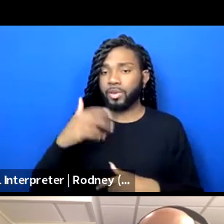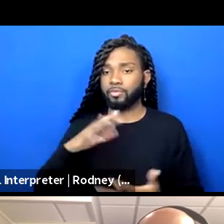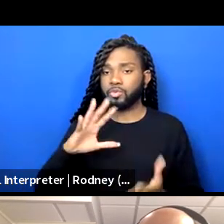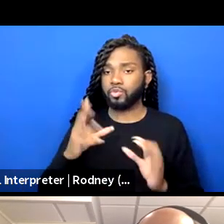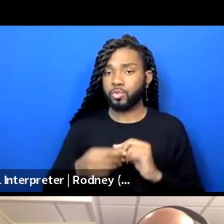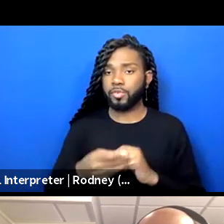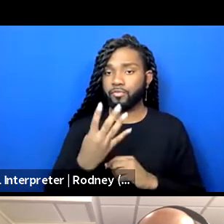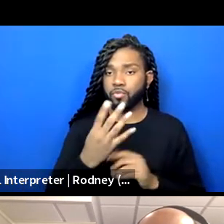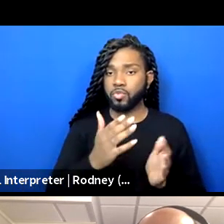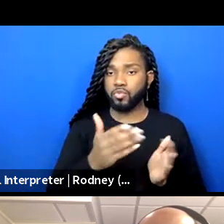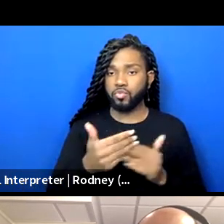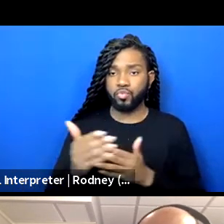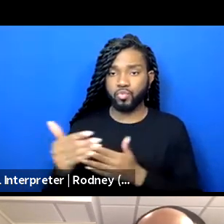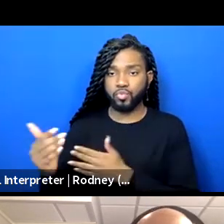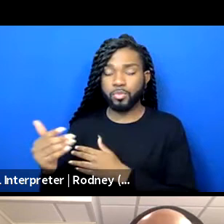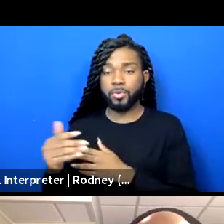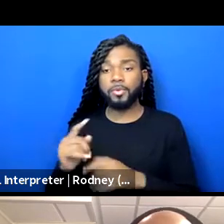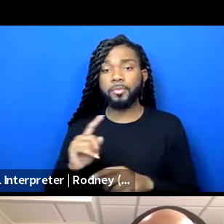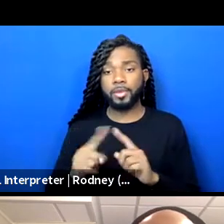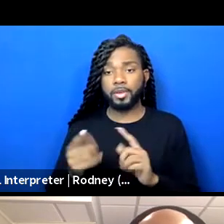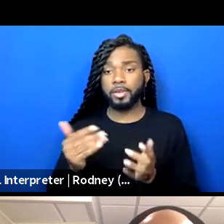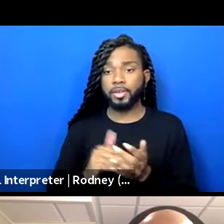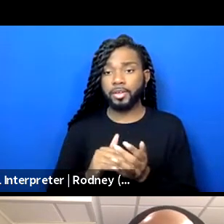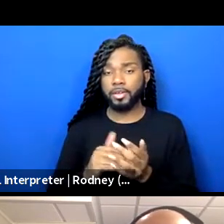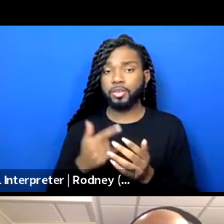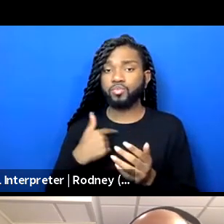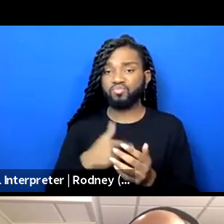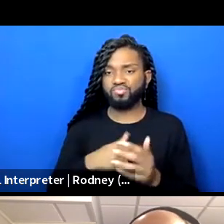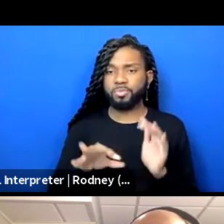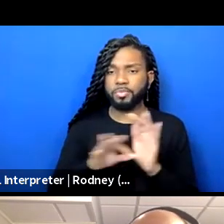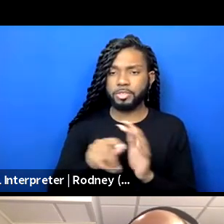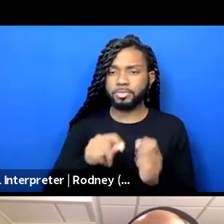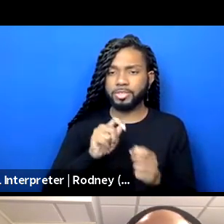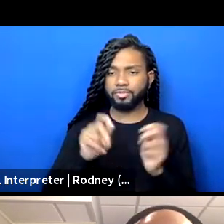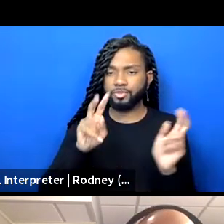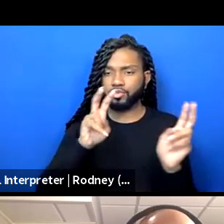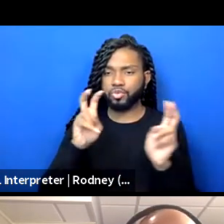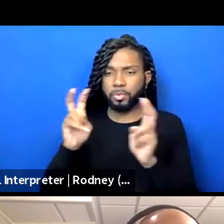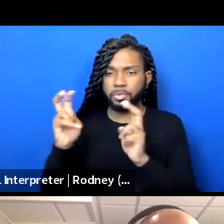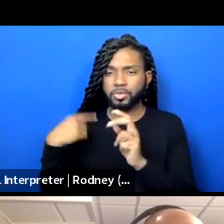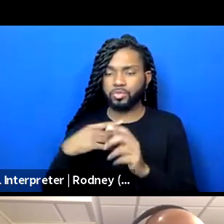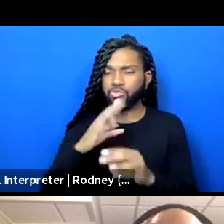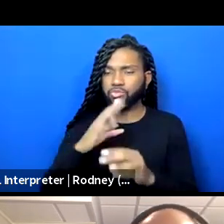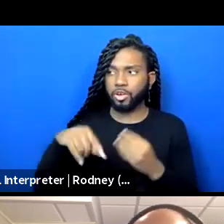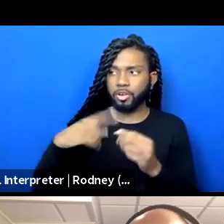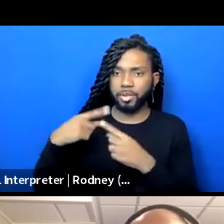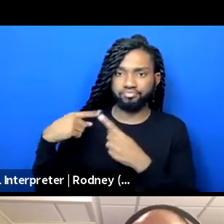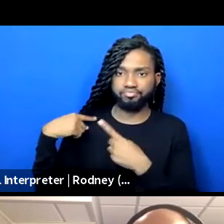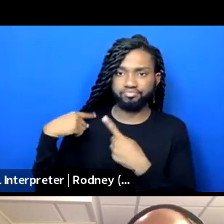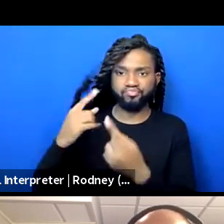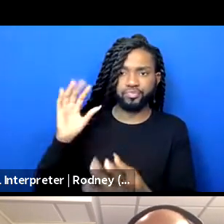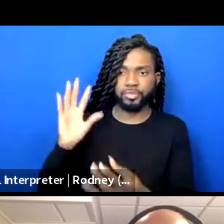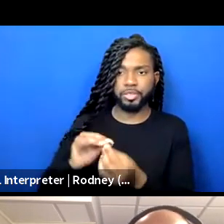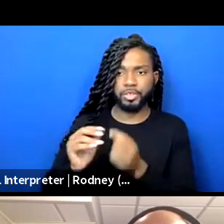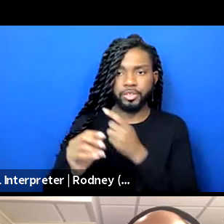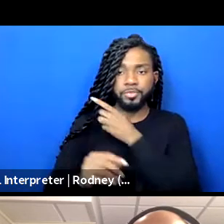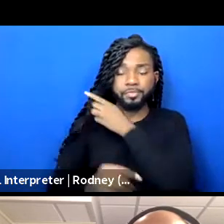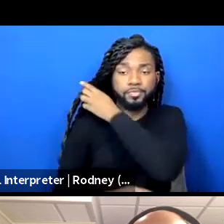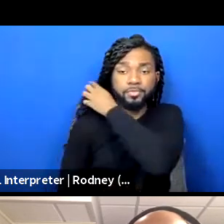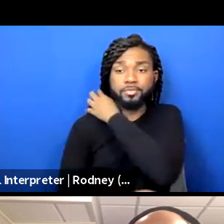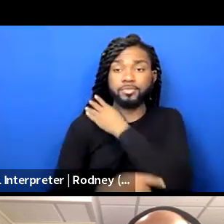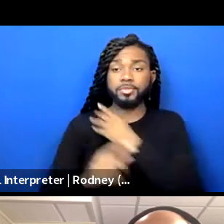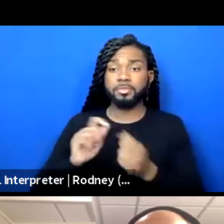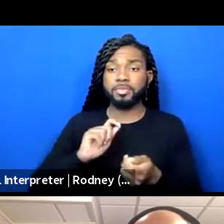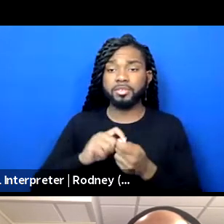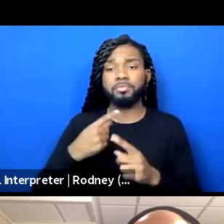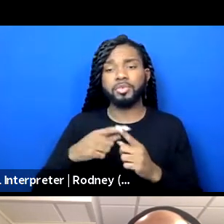and we, again, we really, we chose topics that we've been talking about over the last year specifically, and we know that